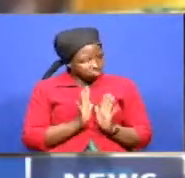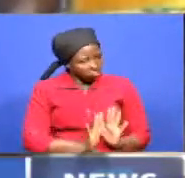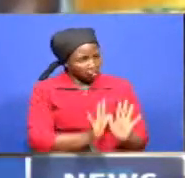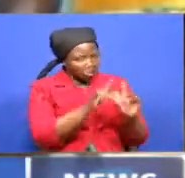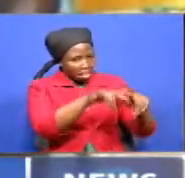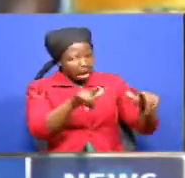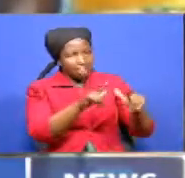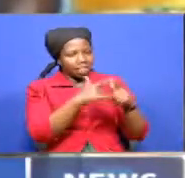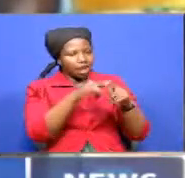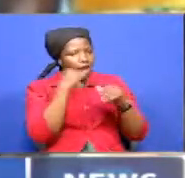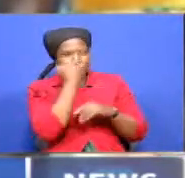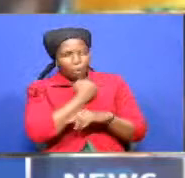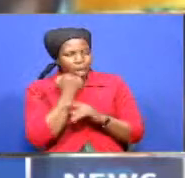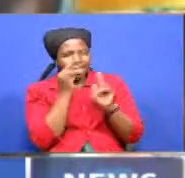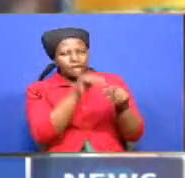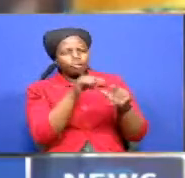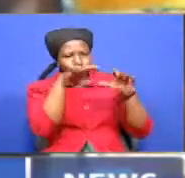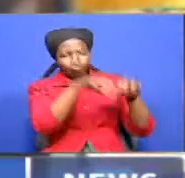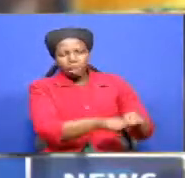that